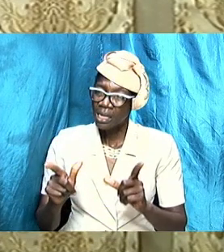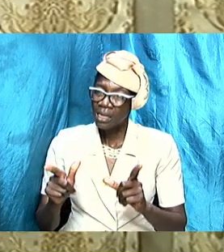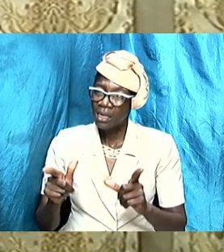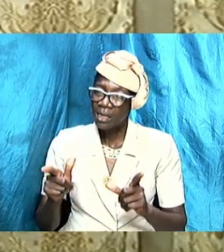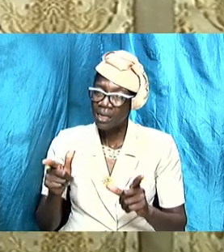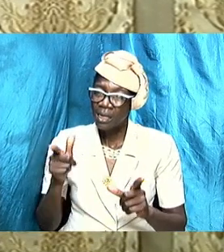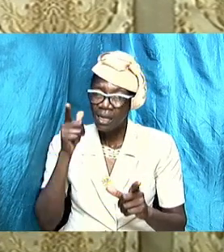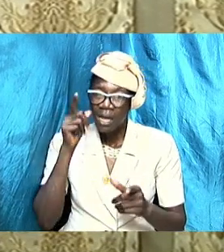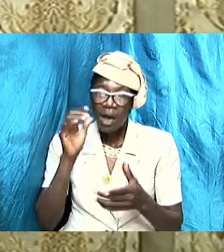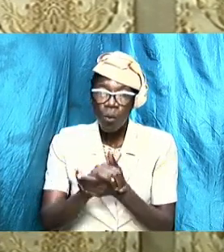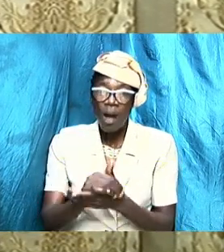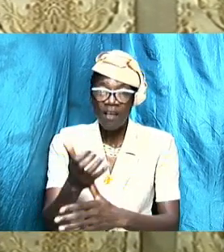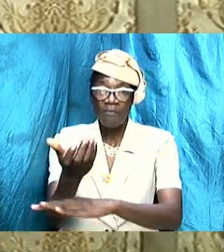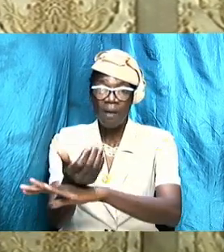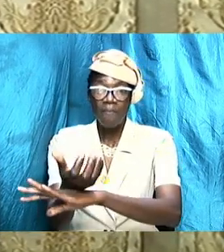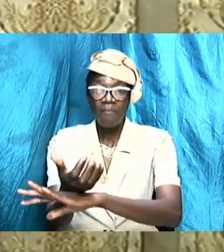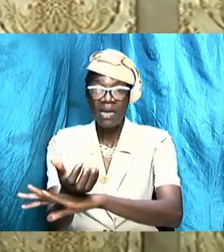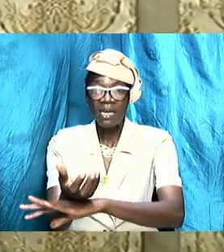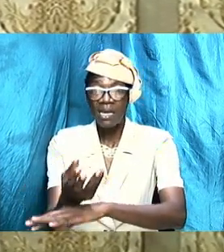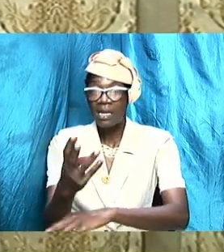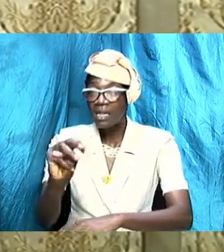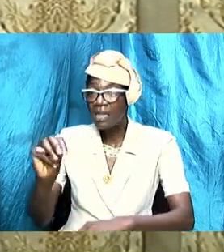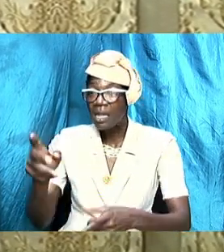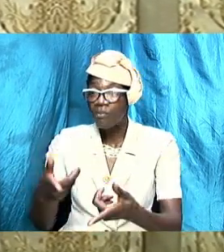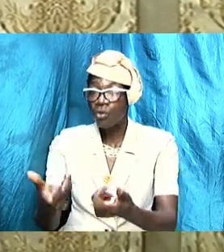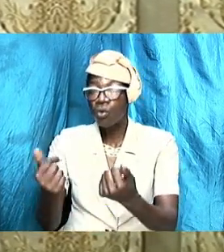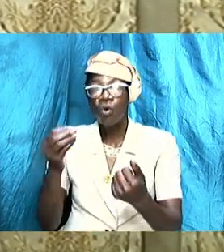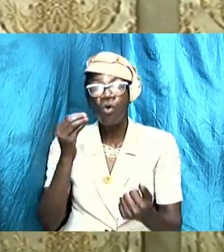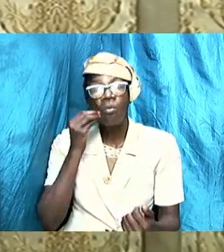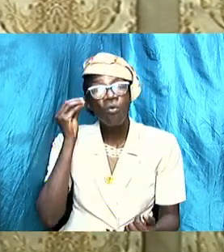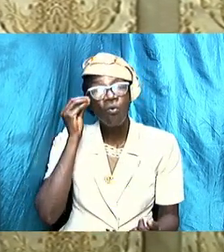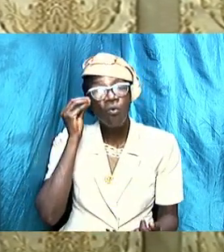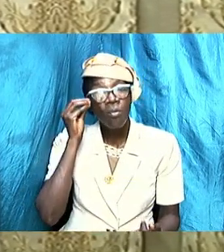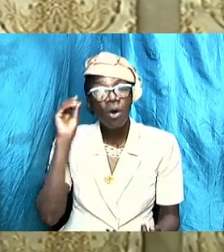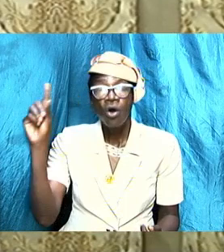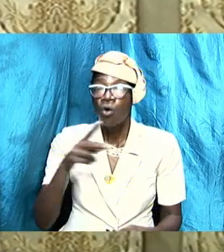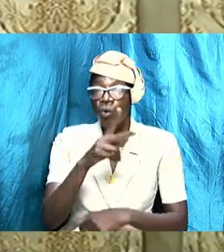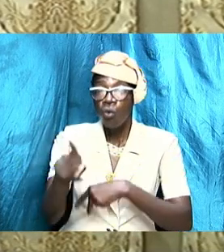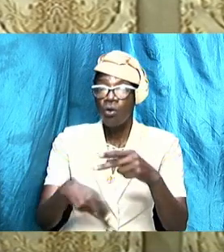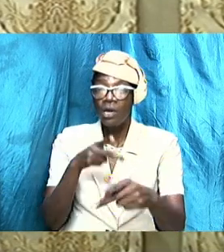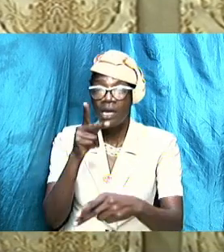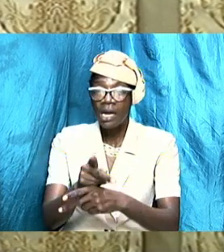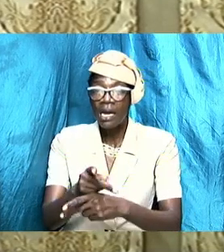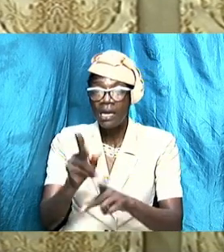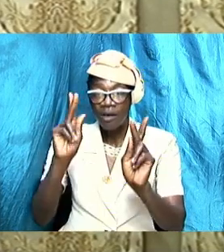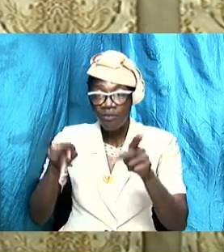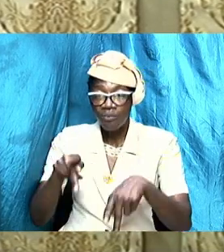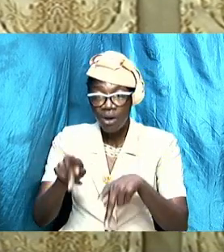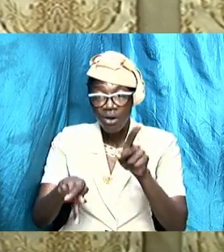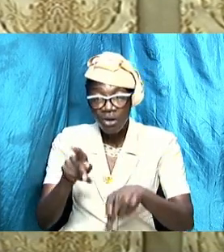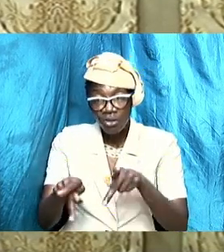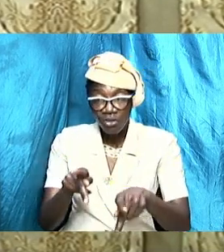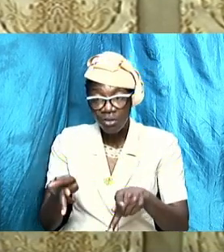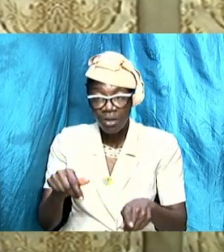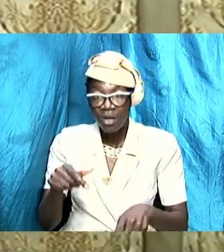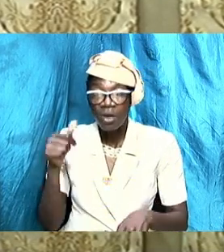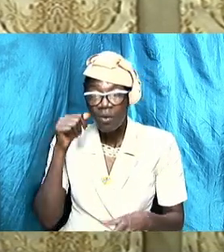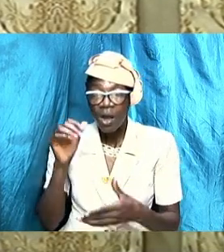the only kind of persons where wives have to beg men to come home midnight